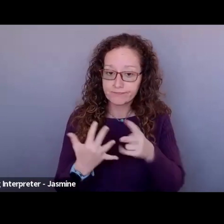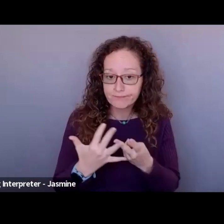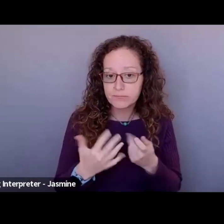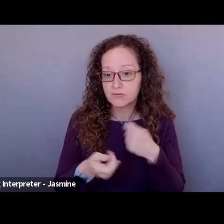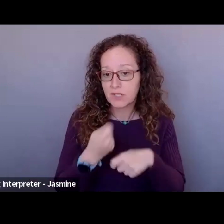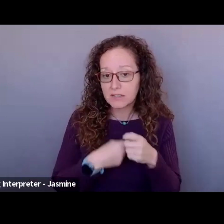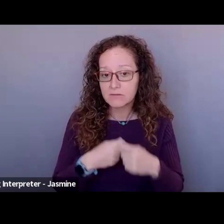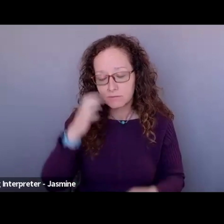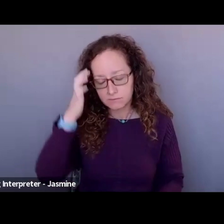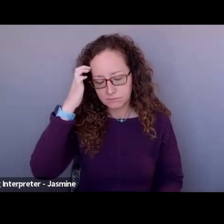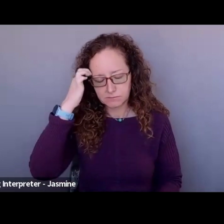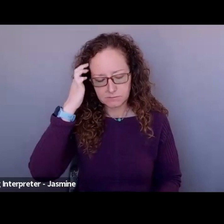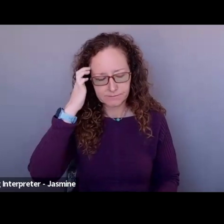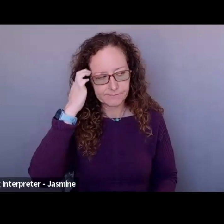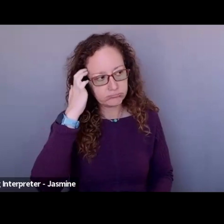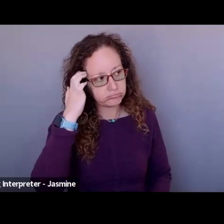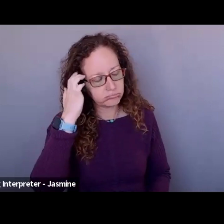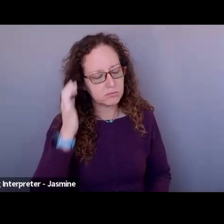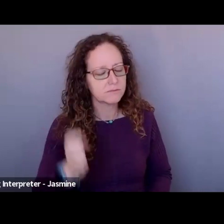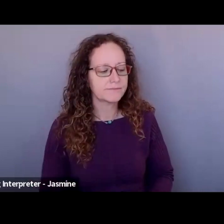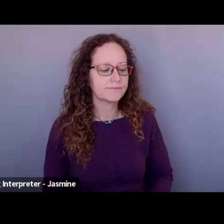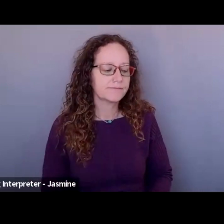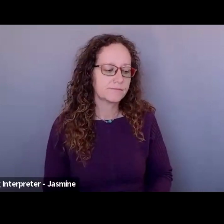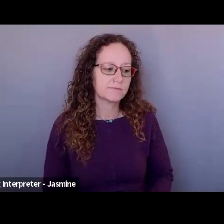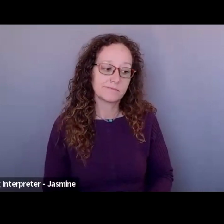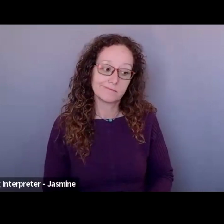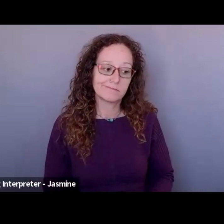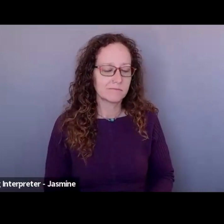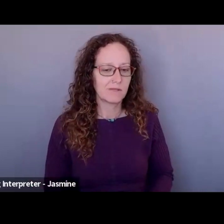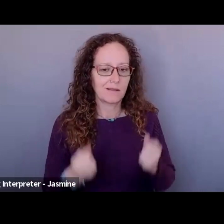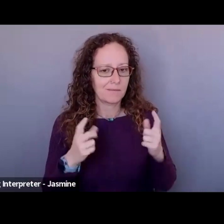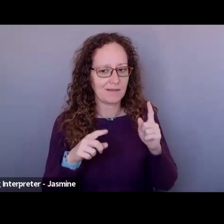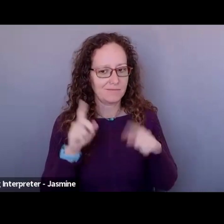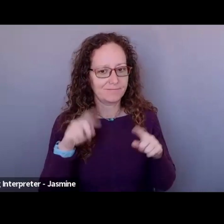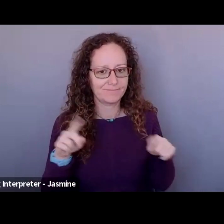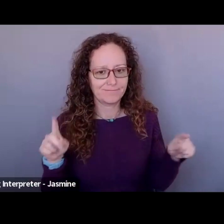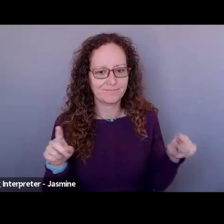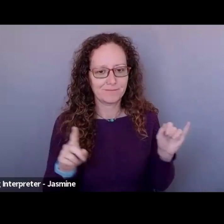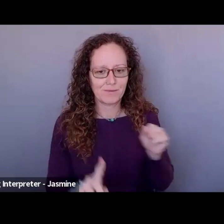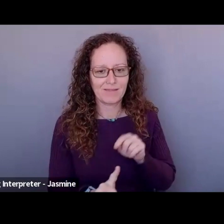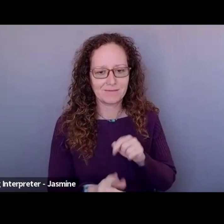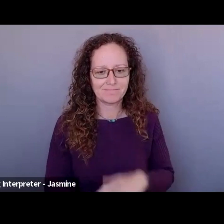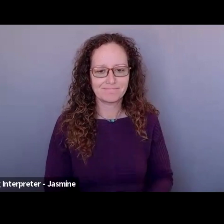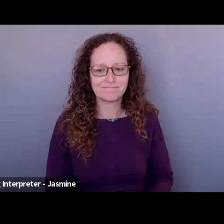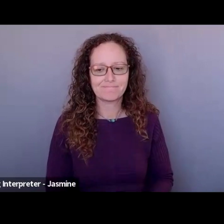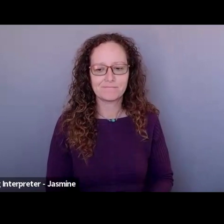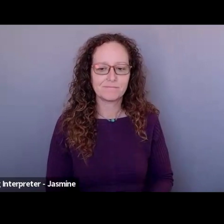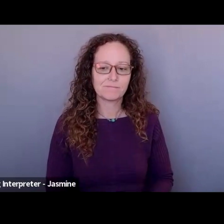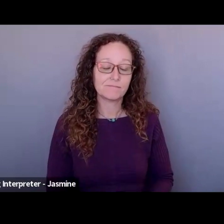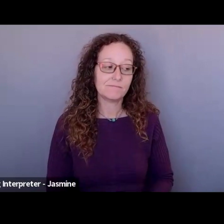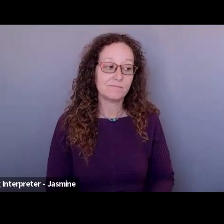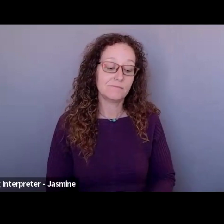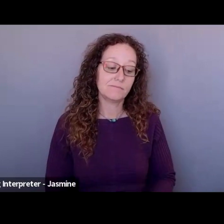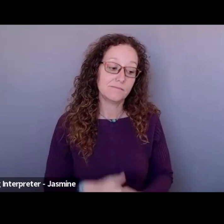Gosh, I think that there are a lot of, uh, sort of variables in that, that question. Um, first I would say,